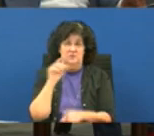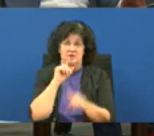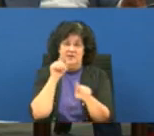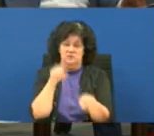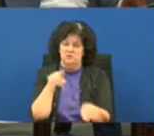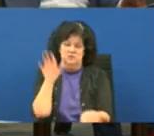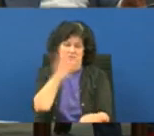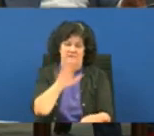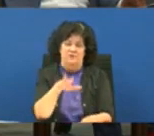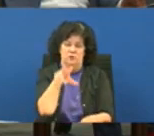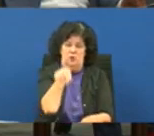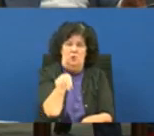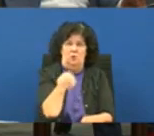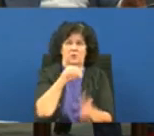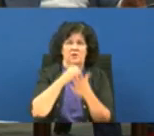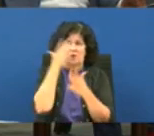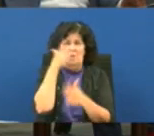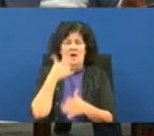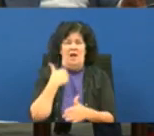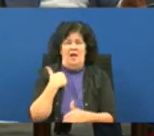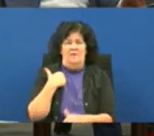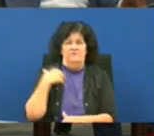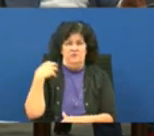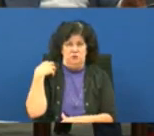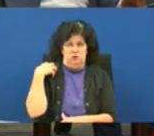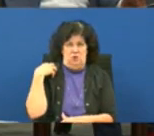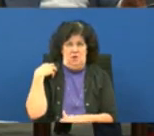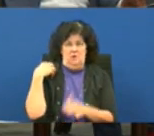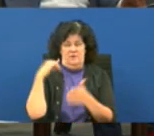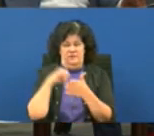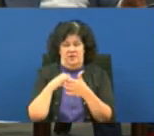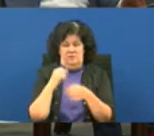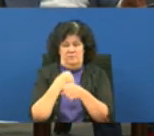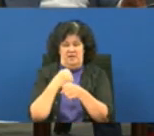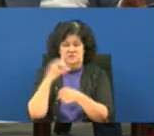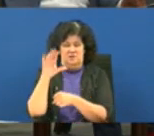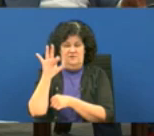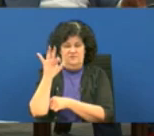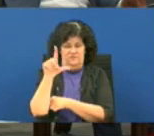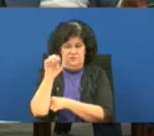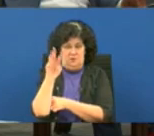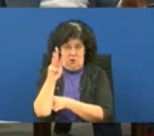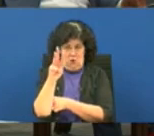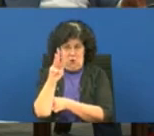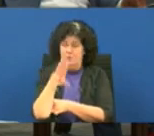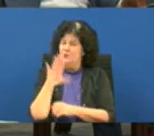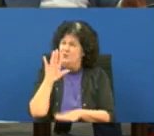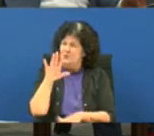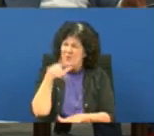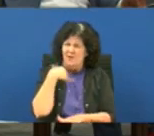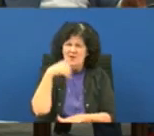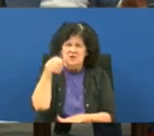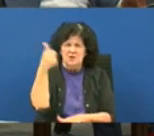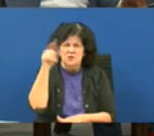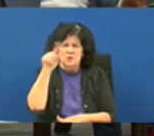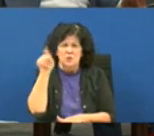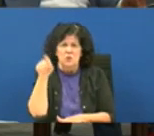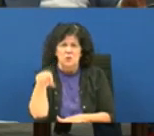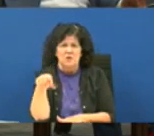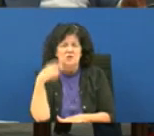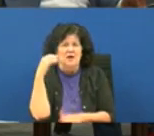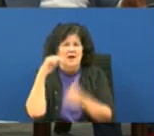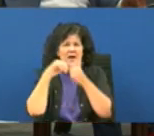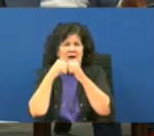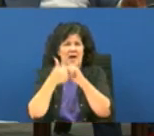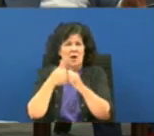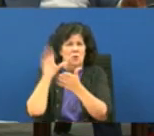never no which is why you have a chair that will create flow there was another reasonable question that was brought up to me which is well how